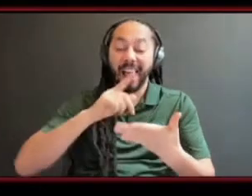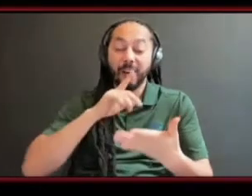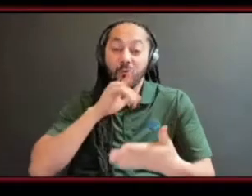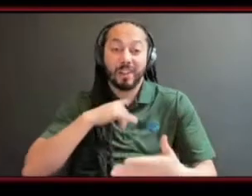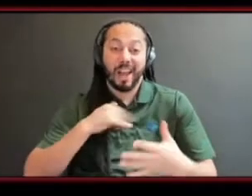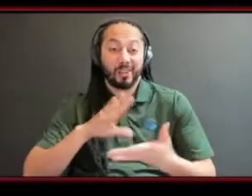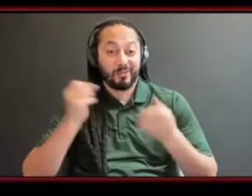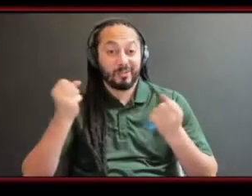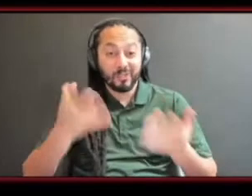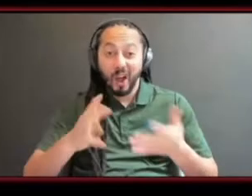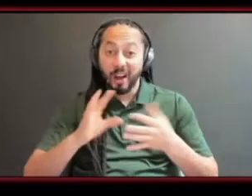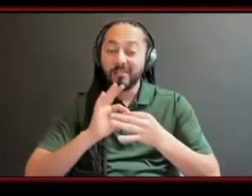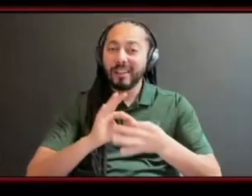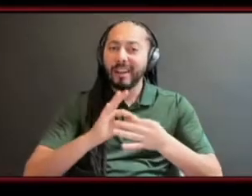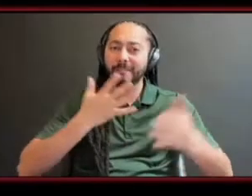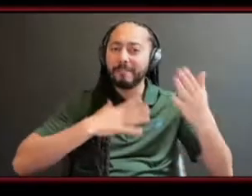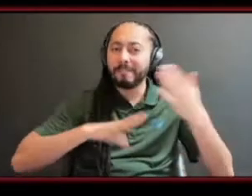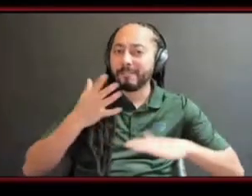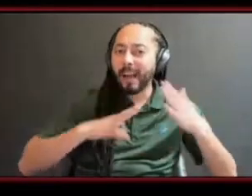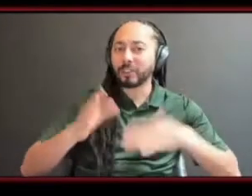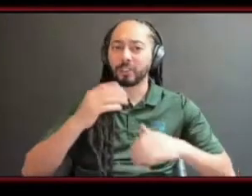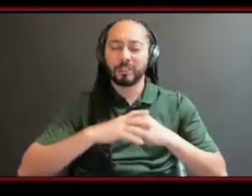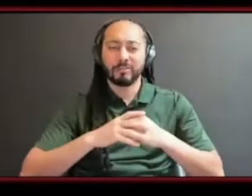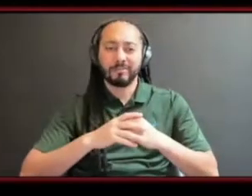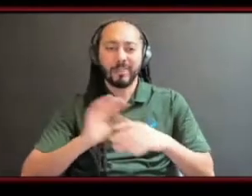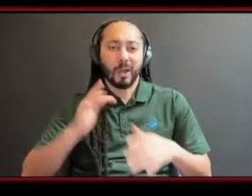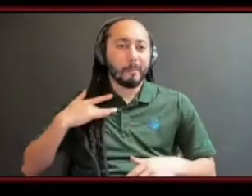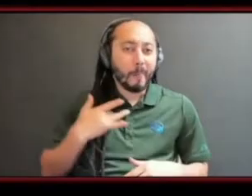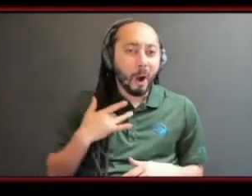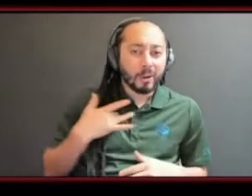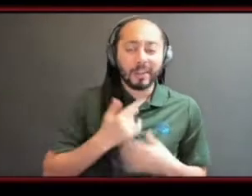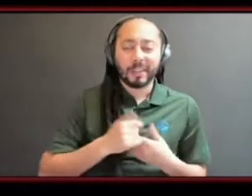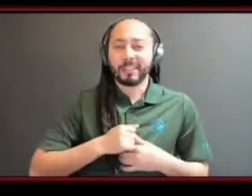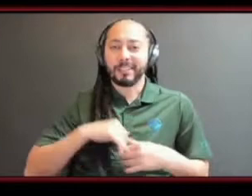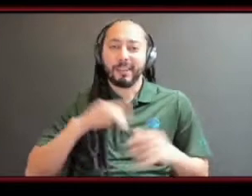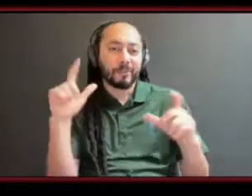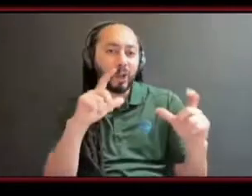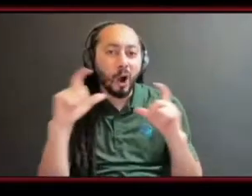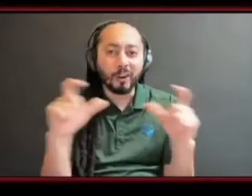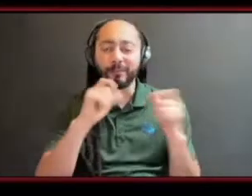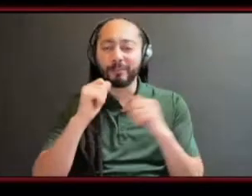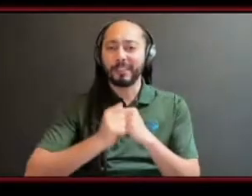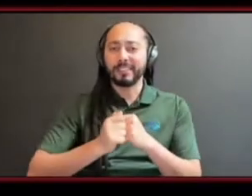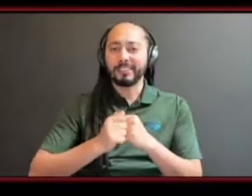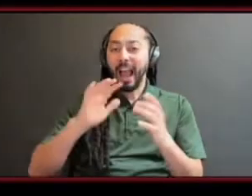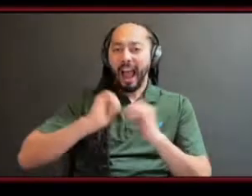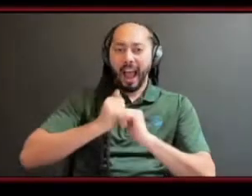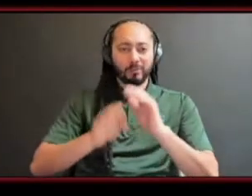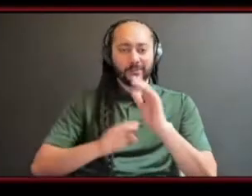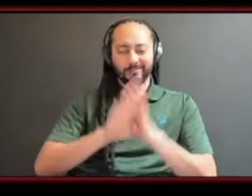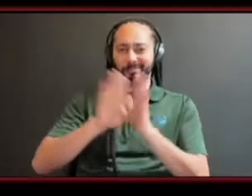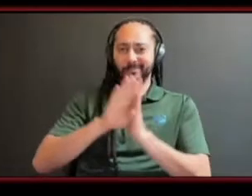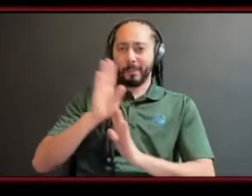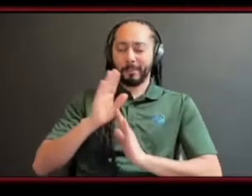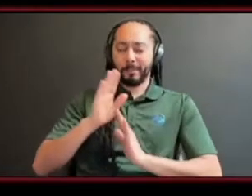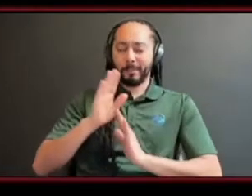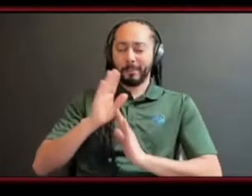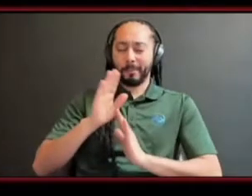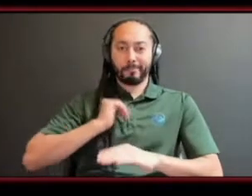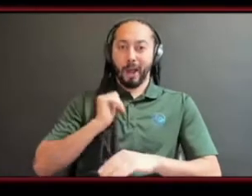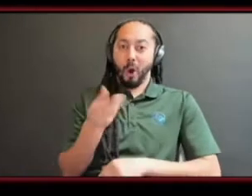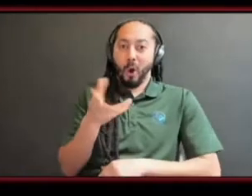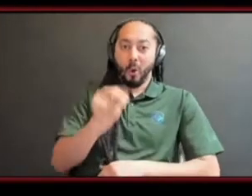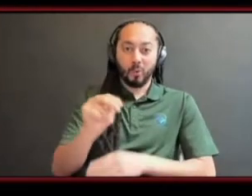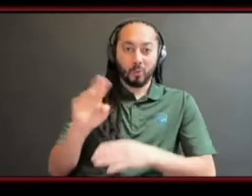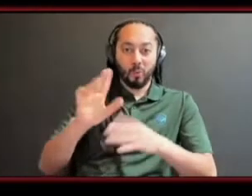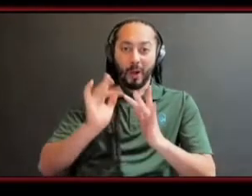fashion a lot about like modeling a lot about photography a lot of like building websites so i built my own website i did a few like